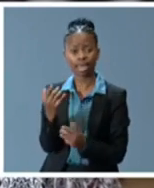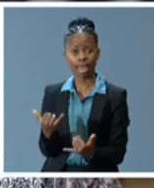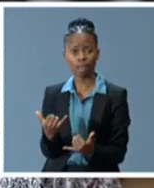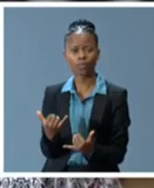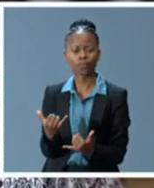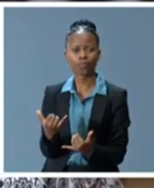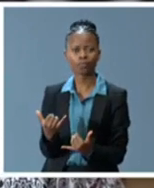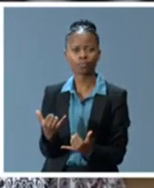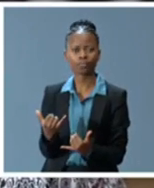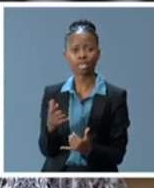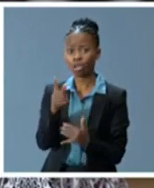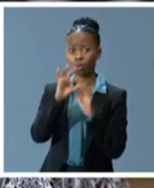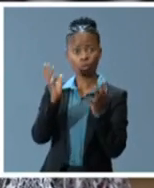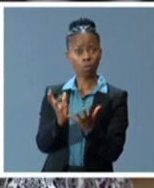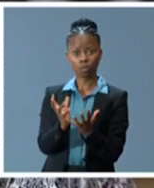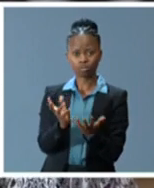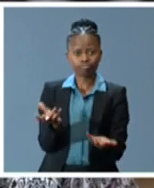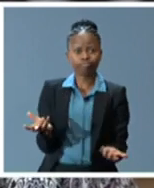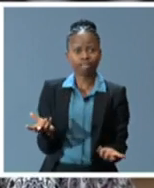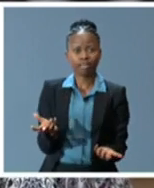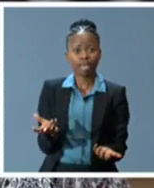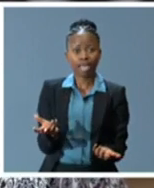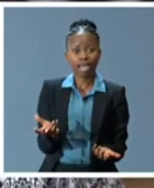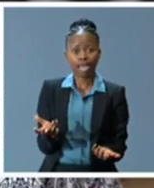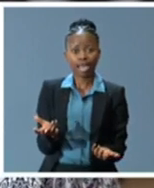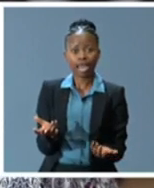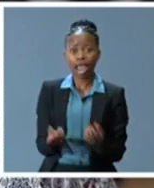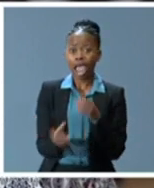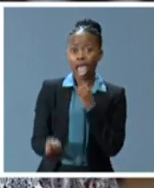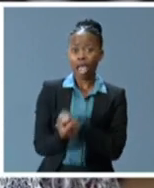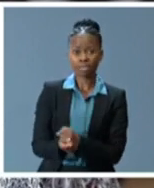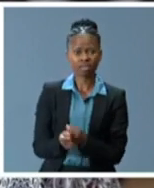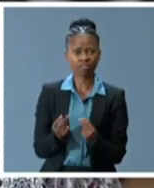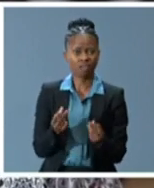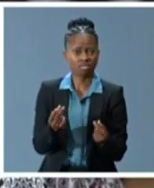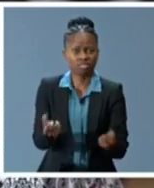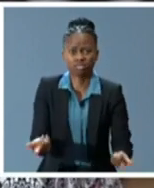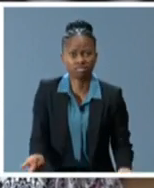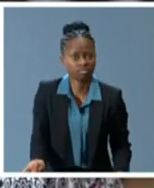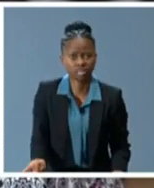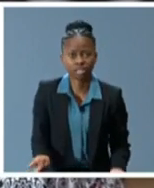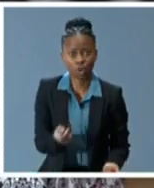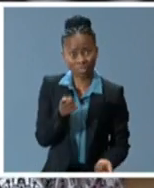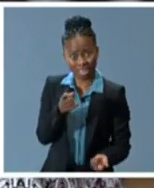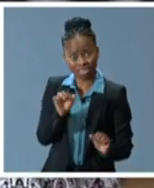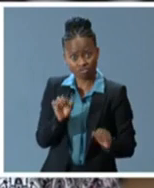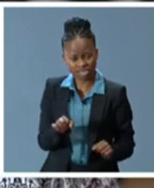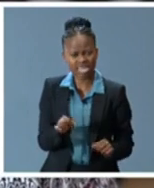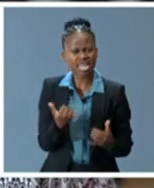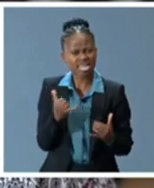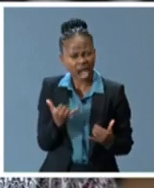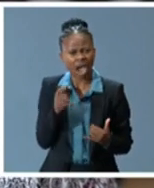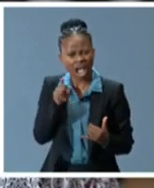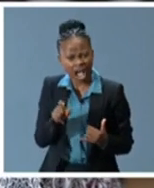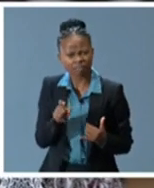across the world, will undermine fundamentally attempts to agree on a new social